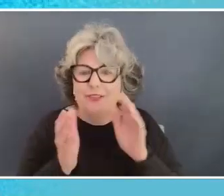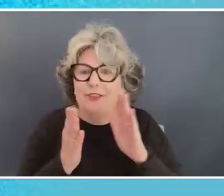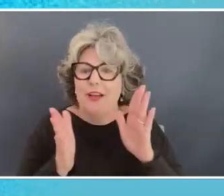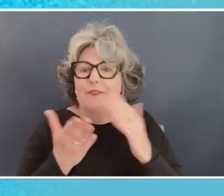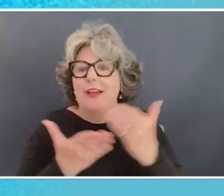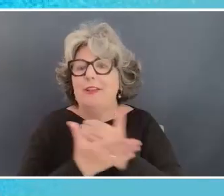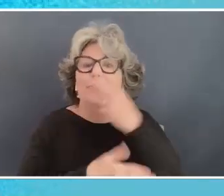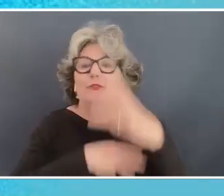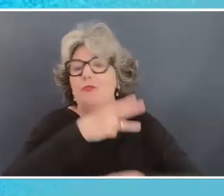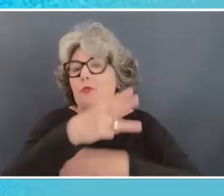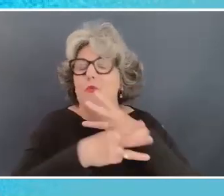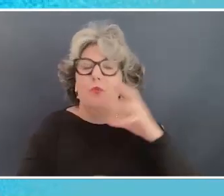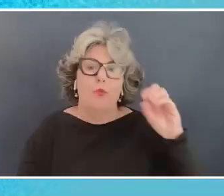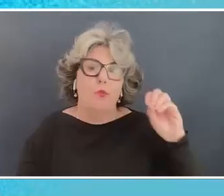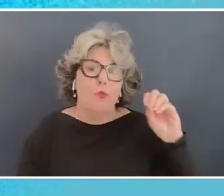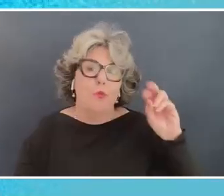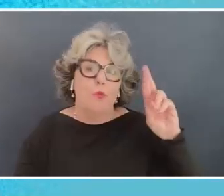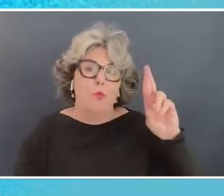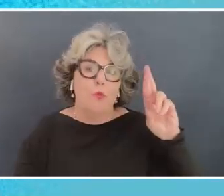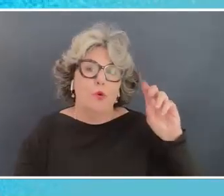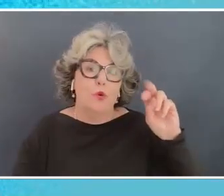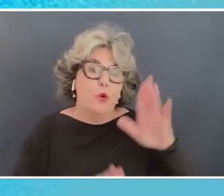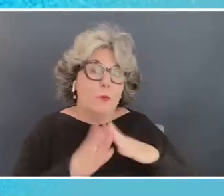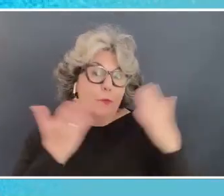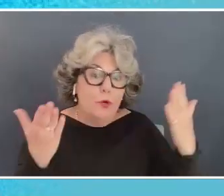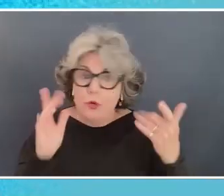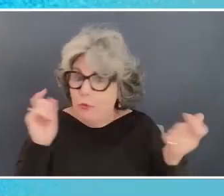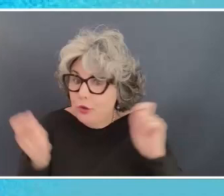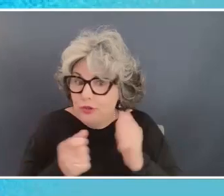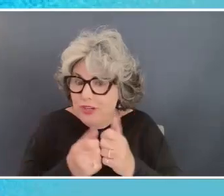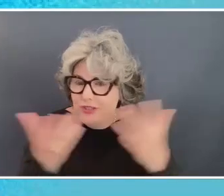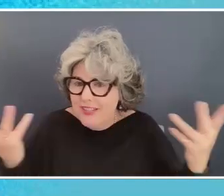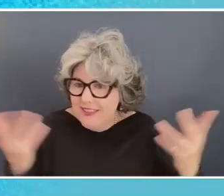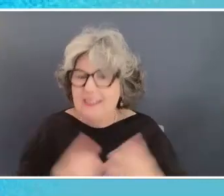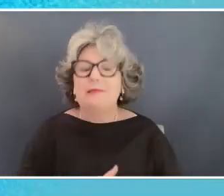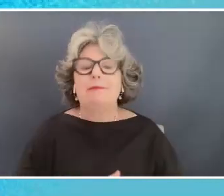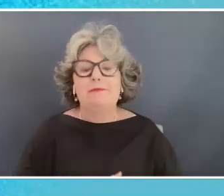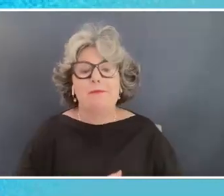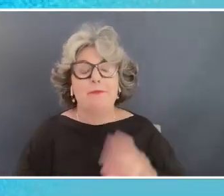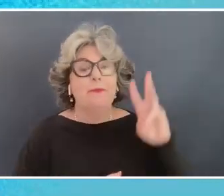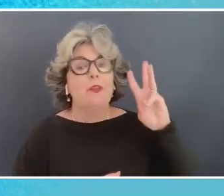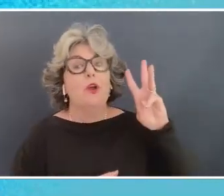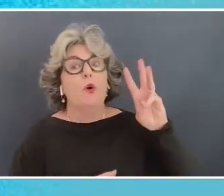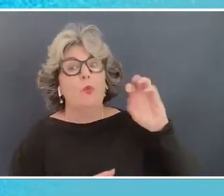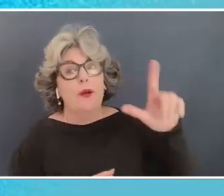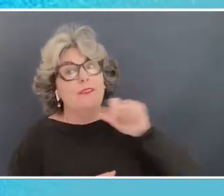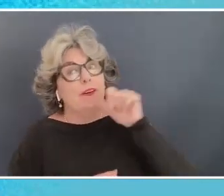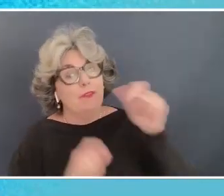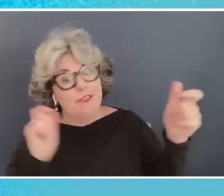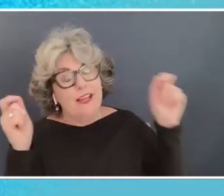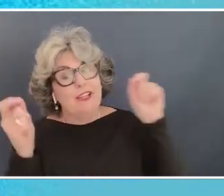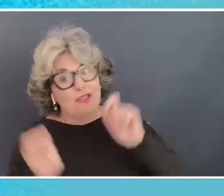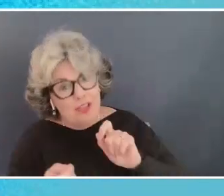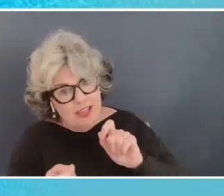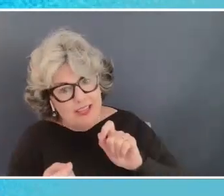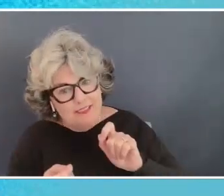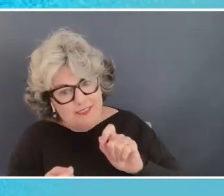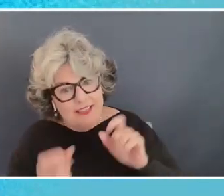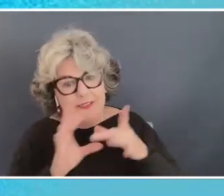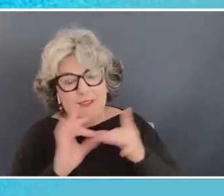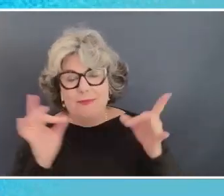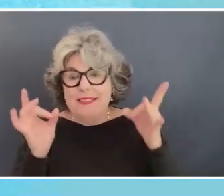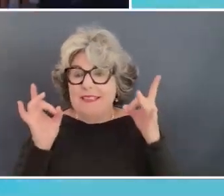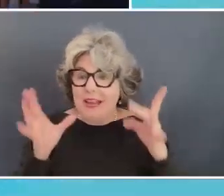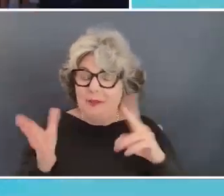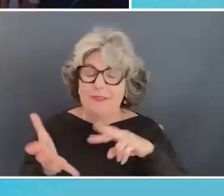order would you change anything well if i wouldn't change anything that would speak terribly of me